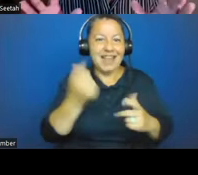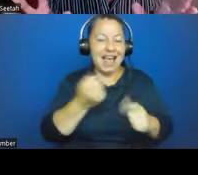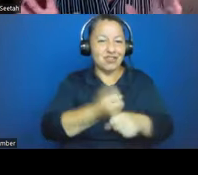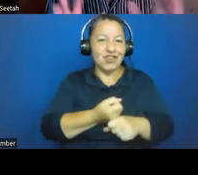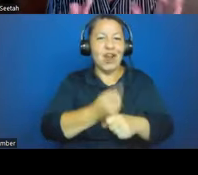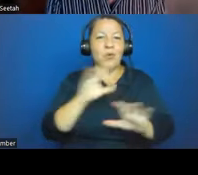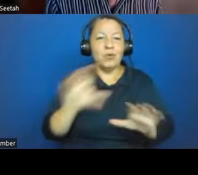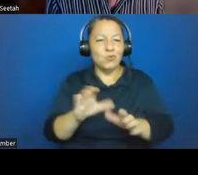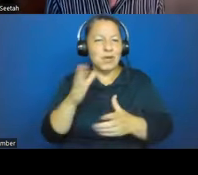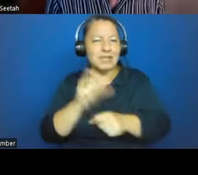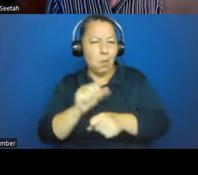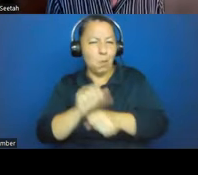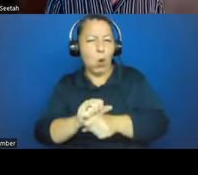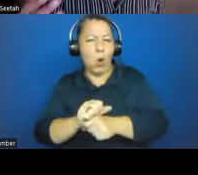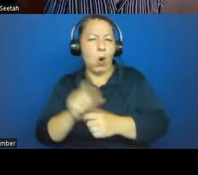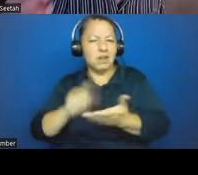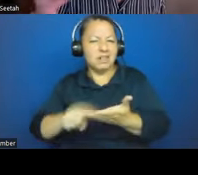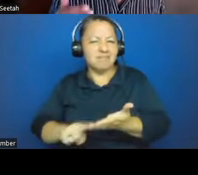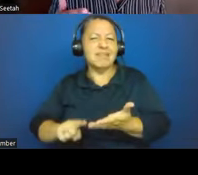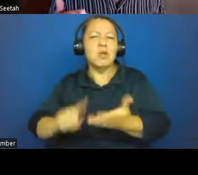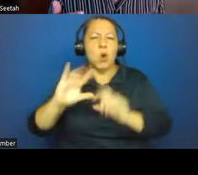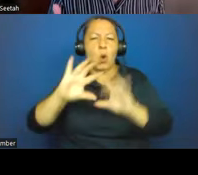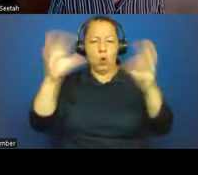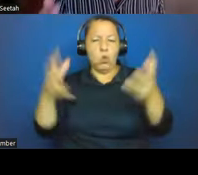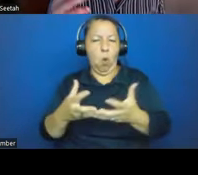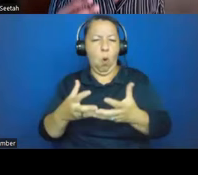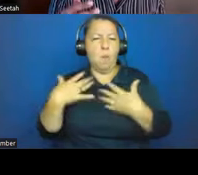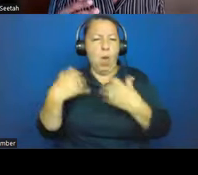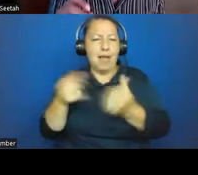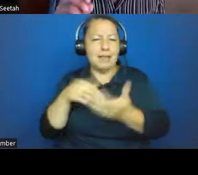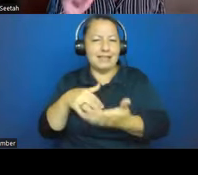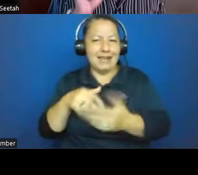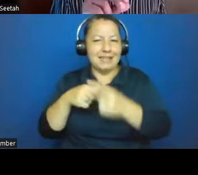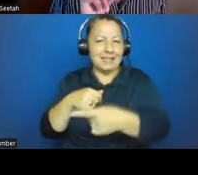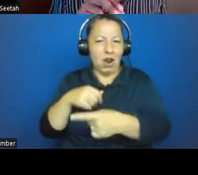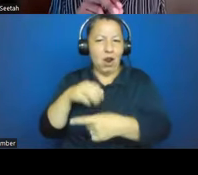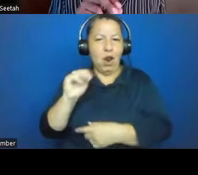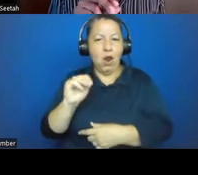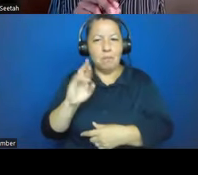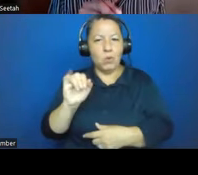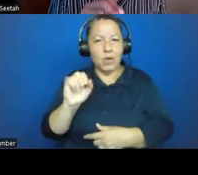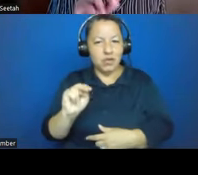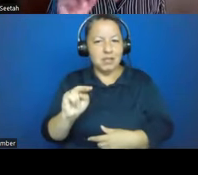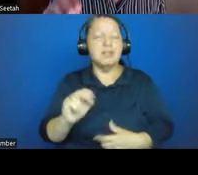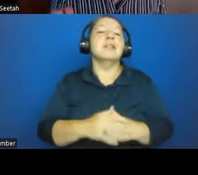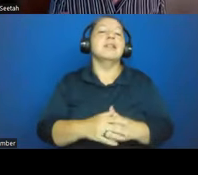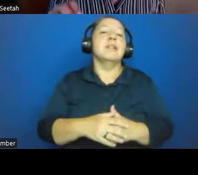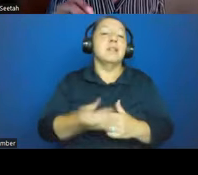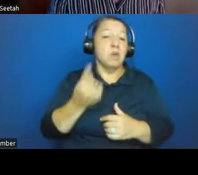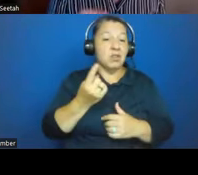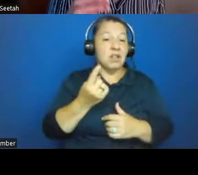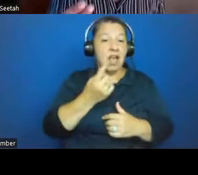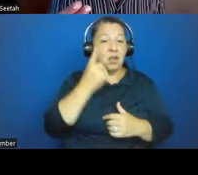studies in Mauritius at that time, and reading some of the history. As it turned out, for the indentured laborers, because